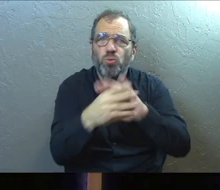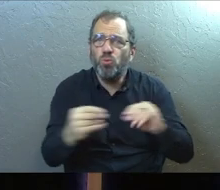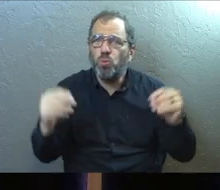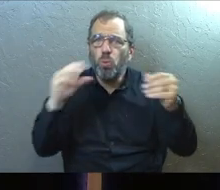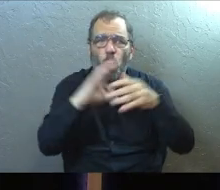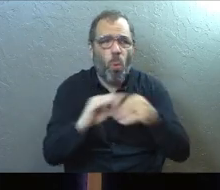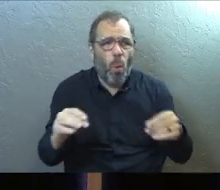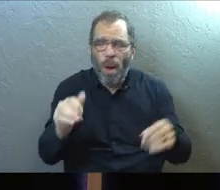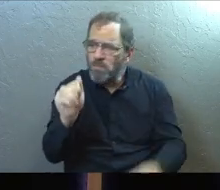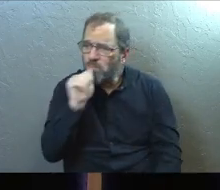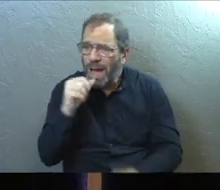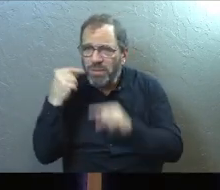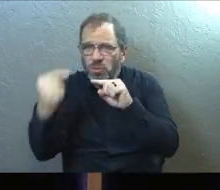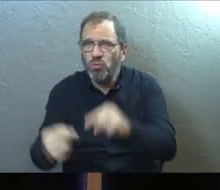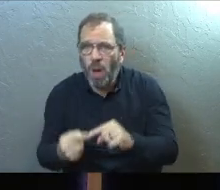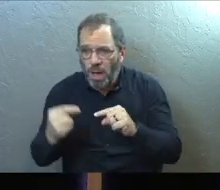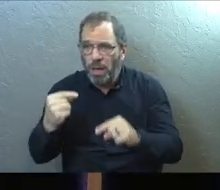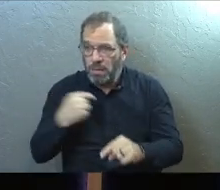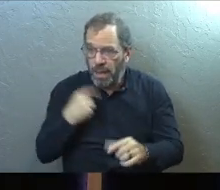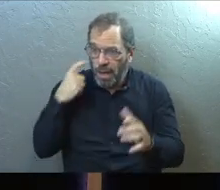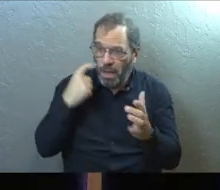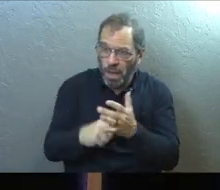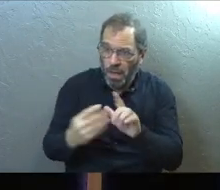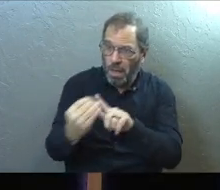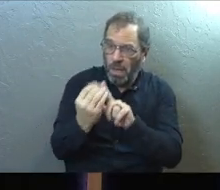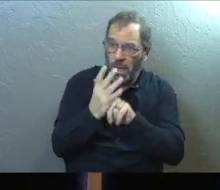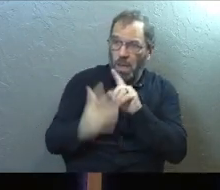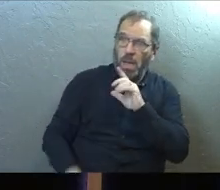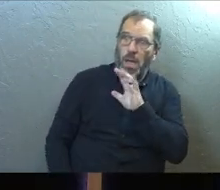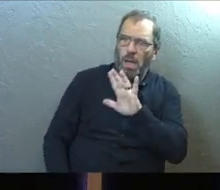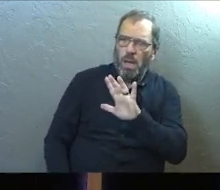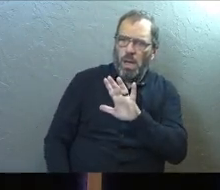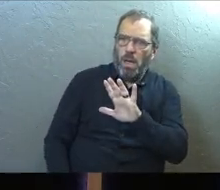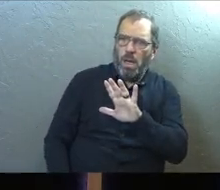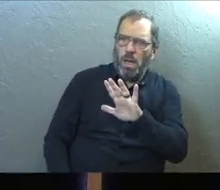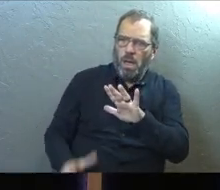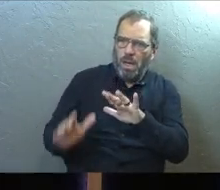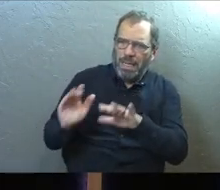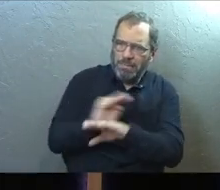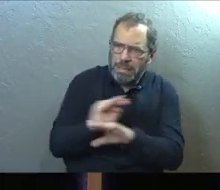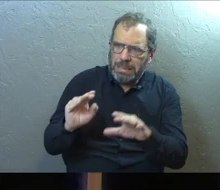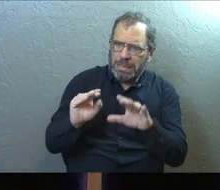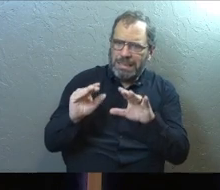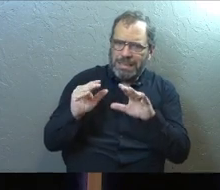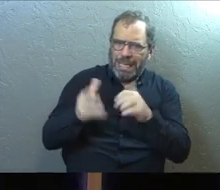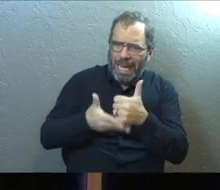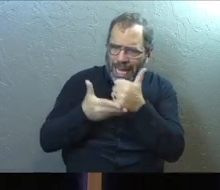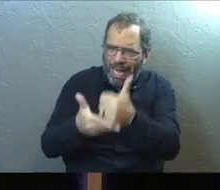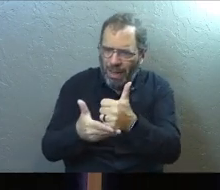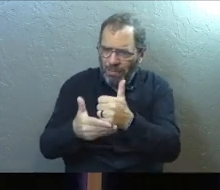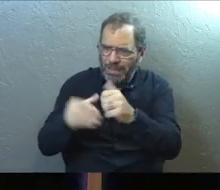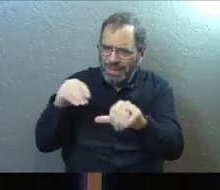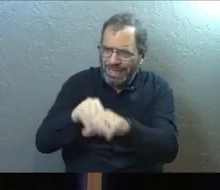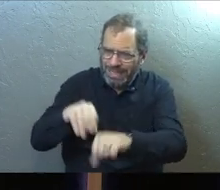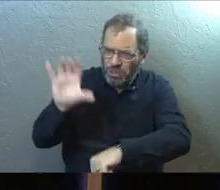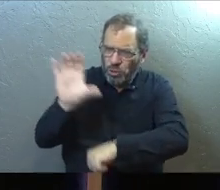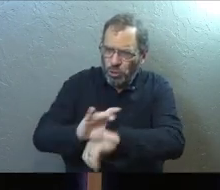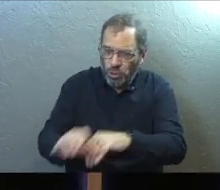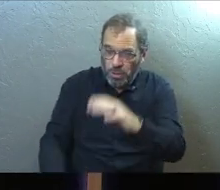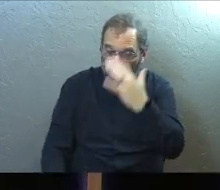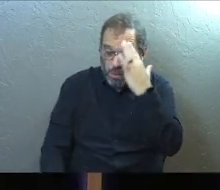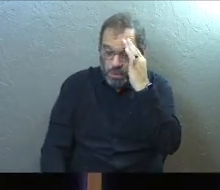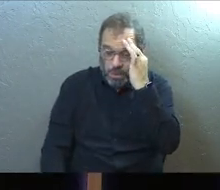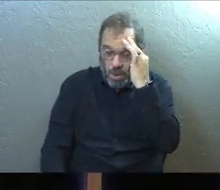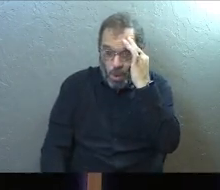the kinds of private struggles that I've gotten exposed to in trying to minister to families in God's church has